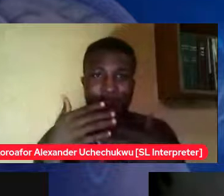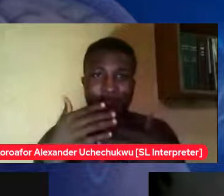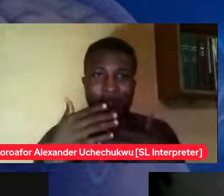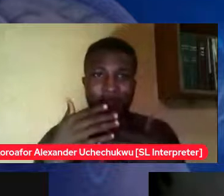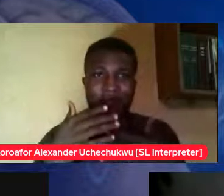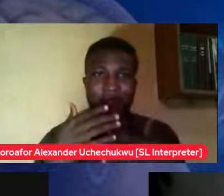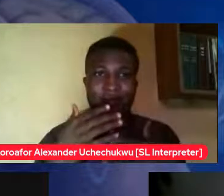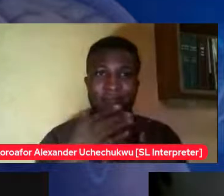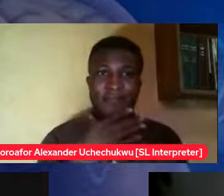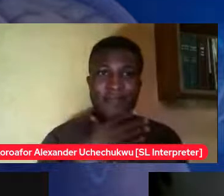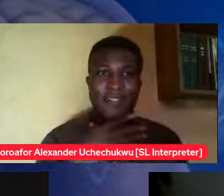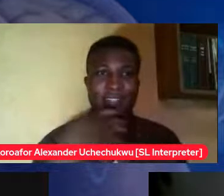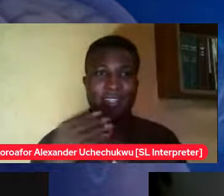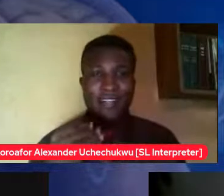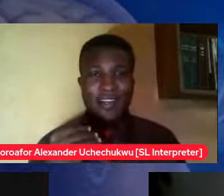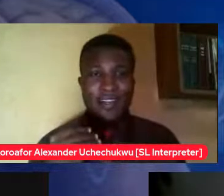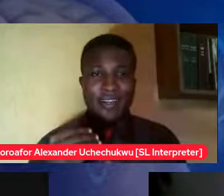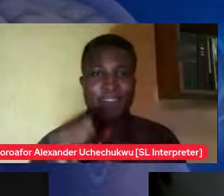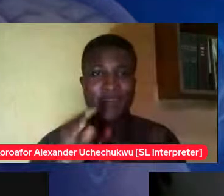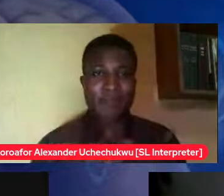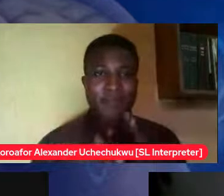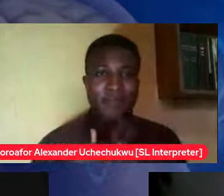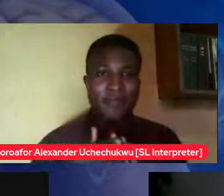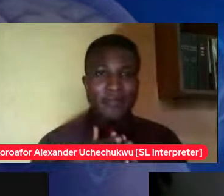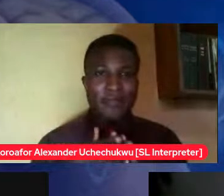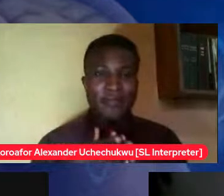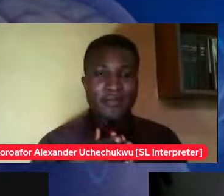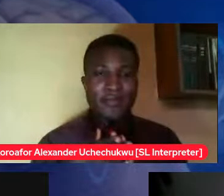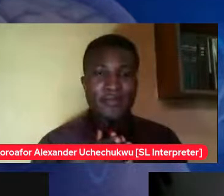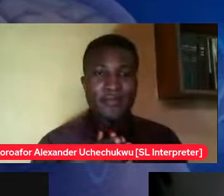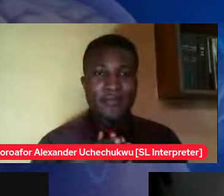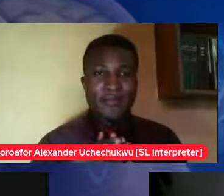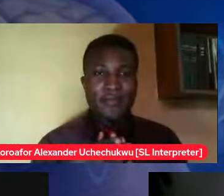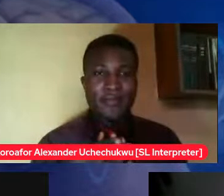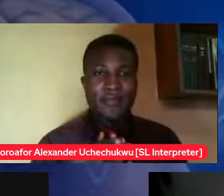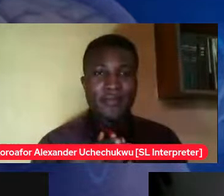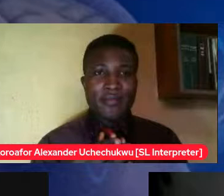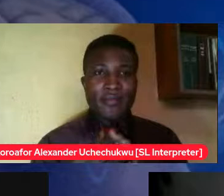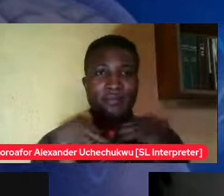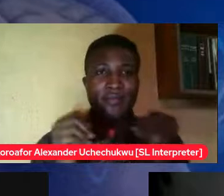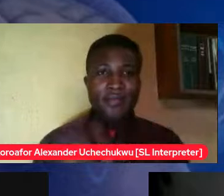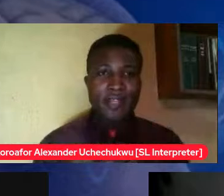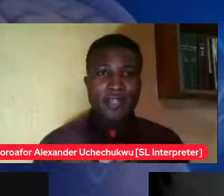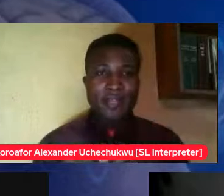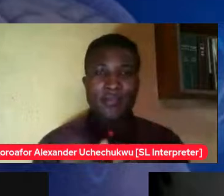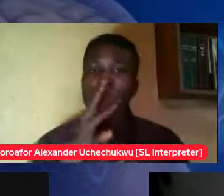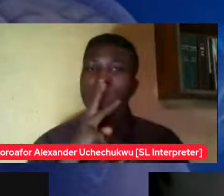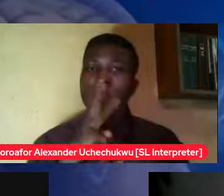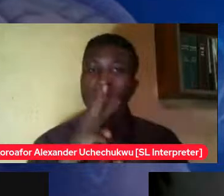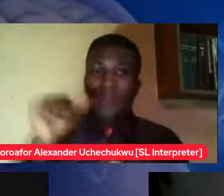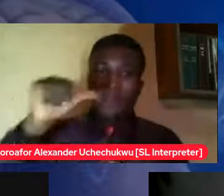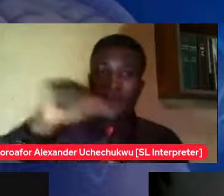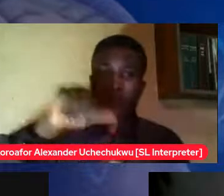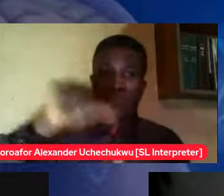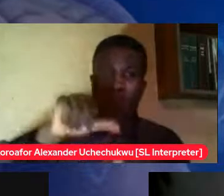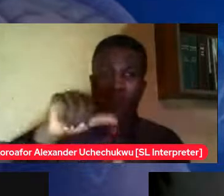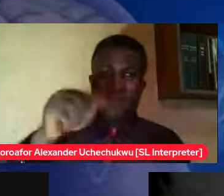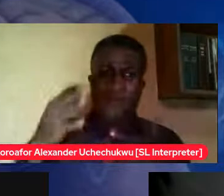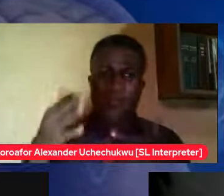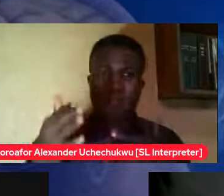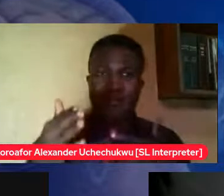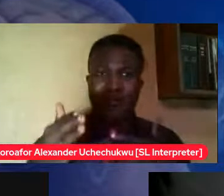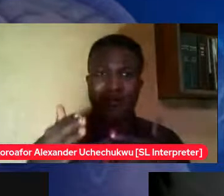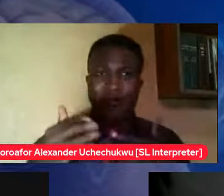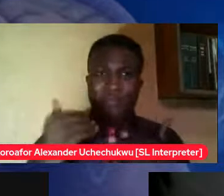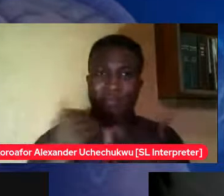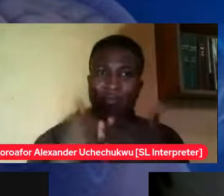you became you can't pour water on them you pour water on them okay after that point if you pour water on them you have to explain why